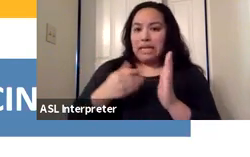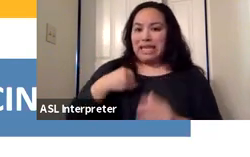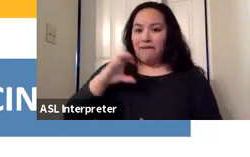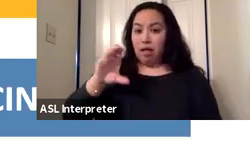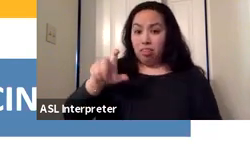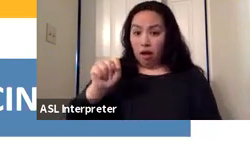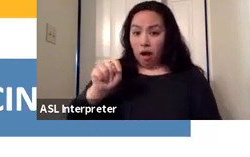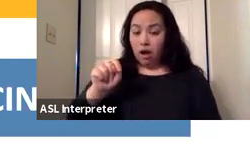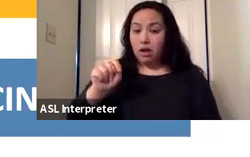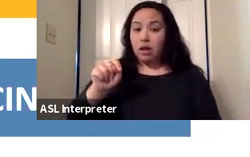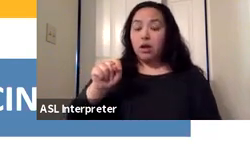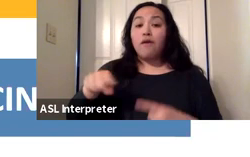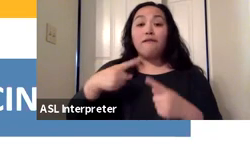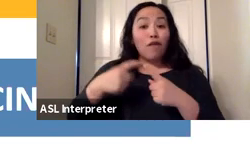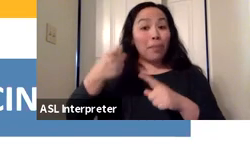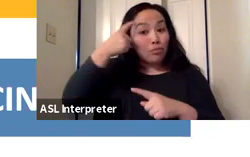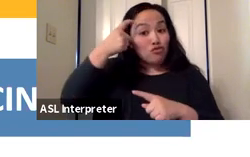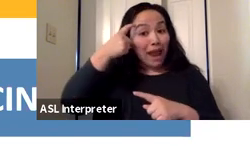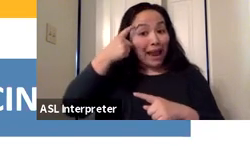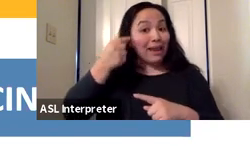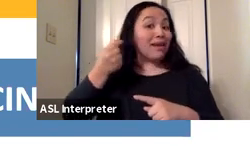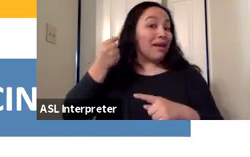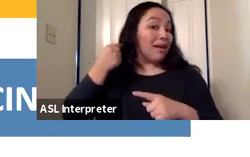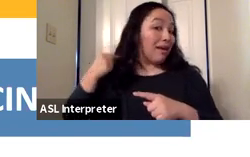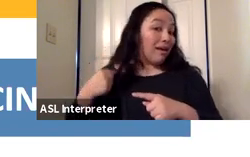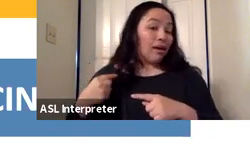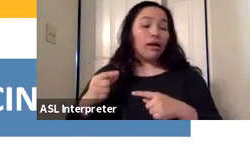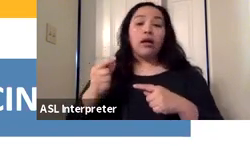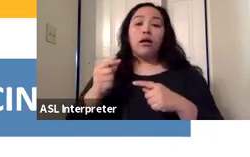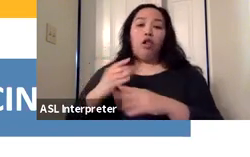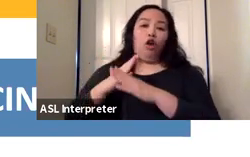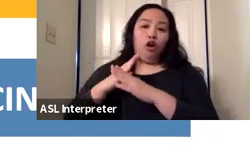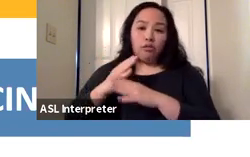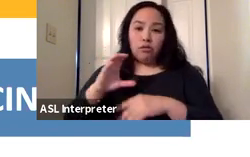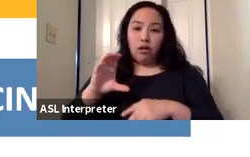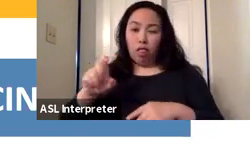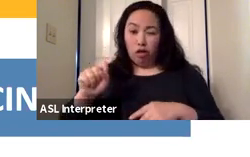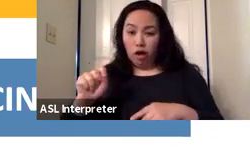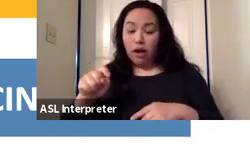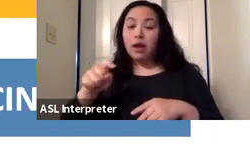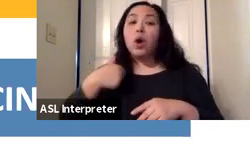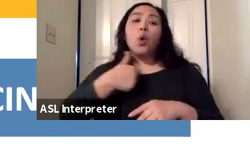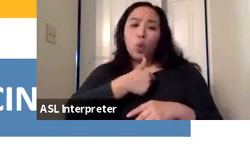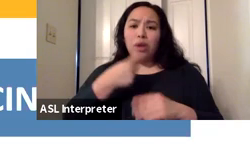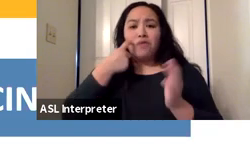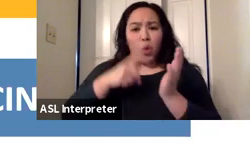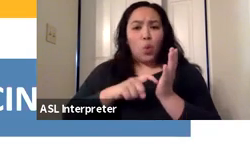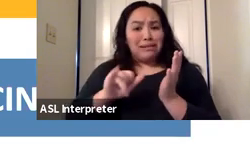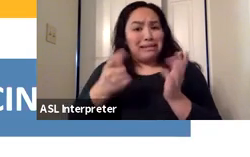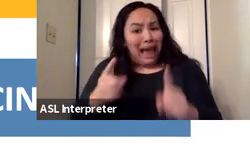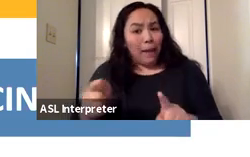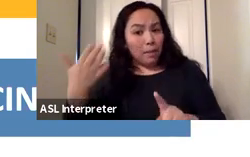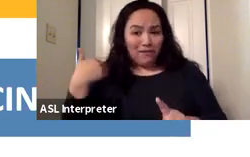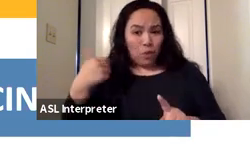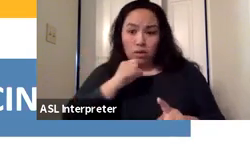drain blood from the brain. And this is something that we know about. This has happened before. This is not unheard